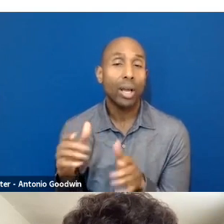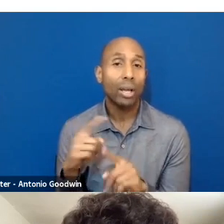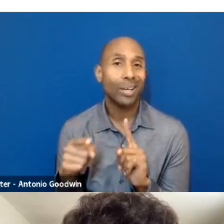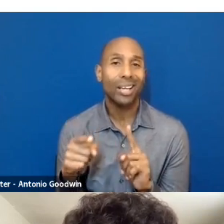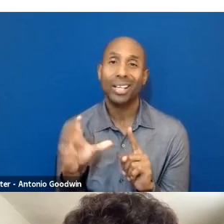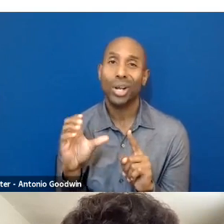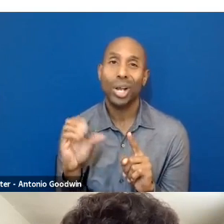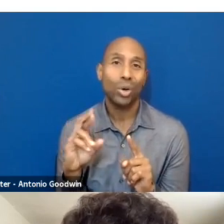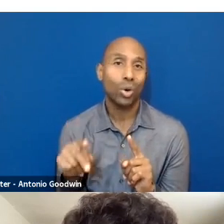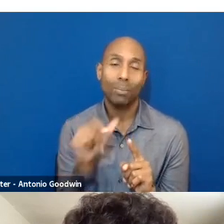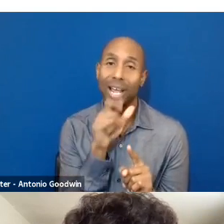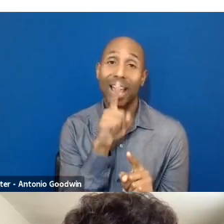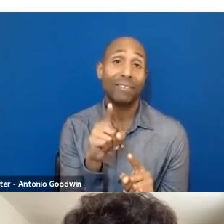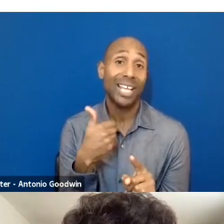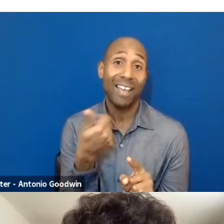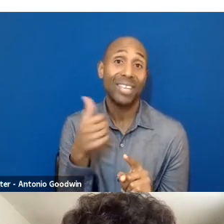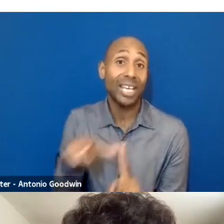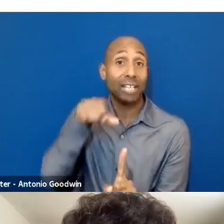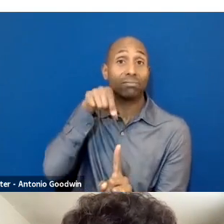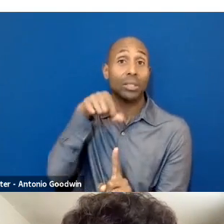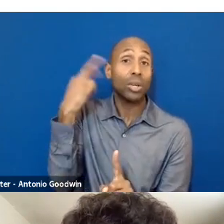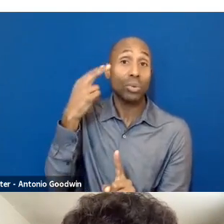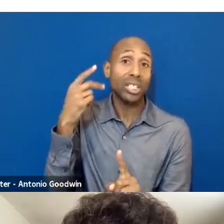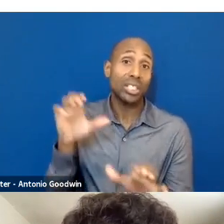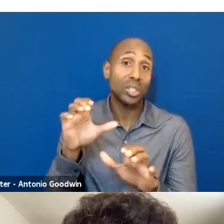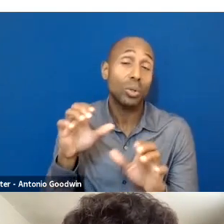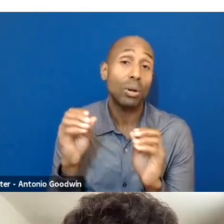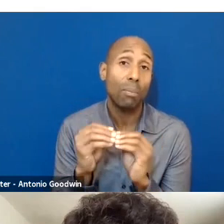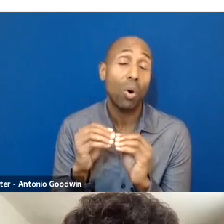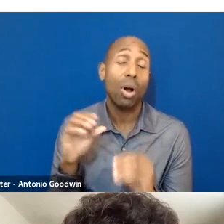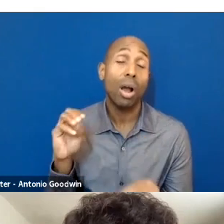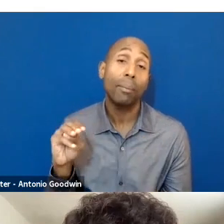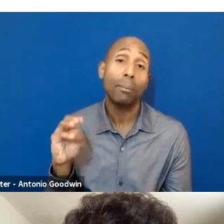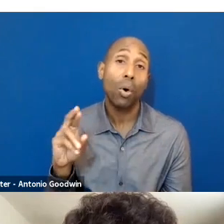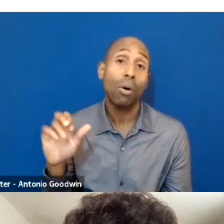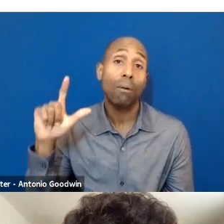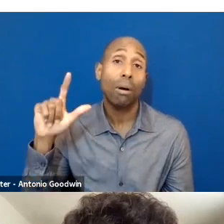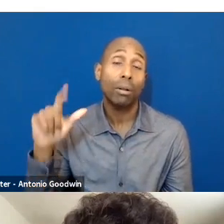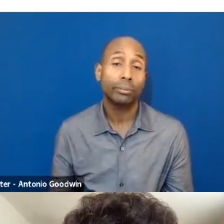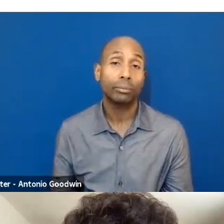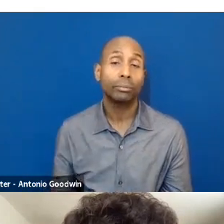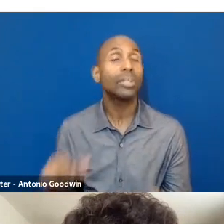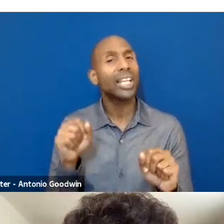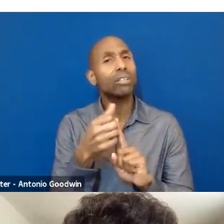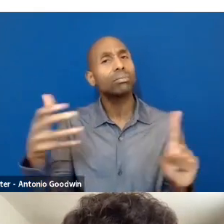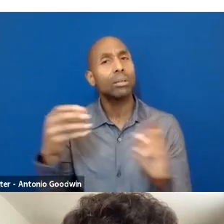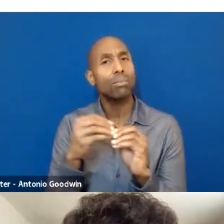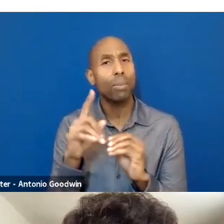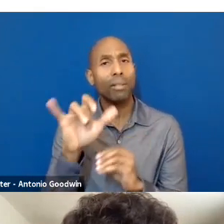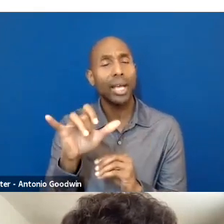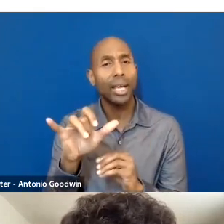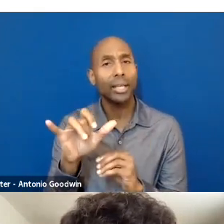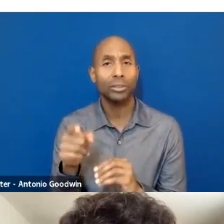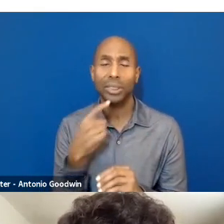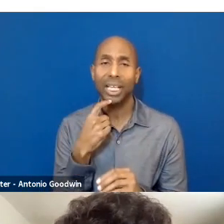want to elaborate a little bit, just as you said, don't be a corporation, be a cooperative and how would you comment on this